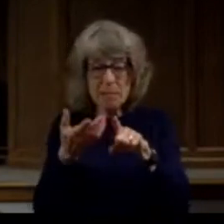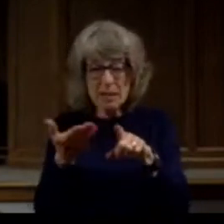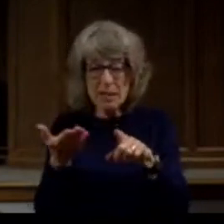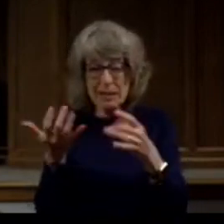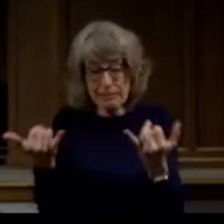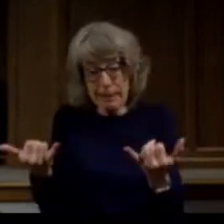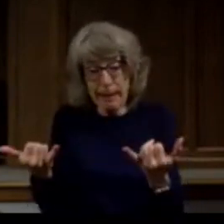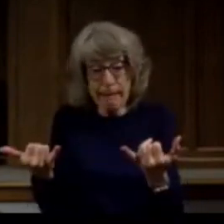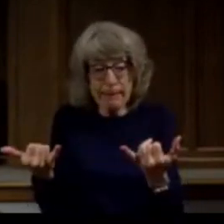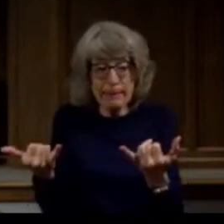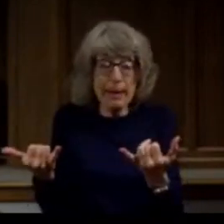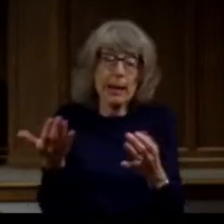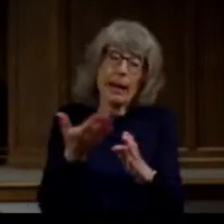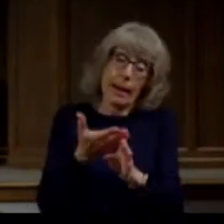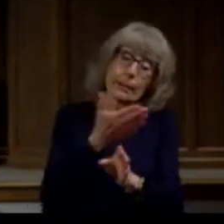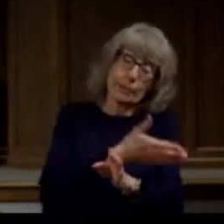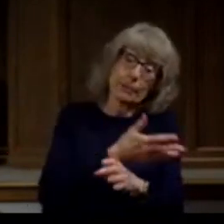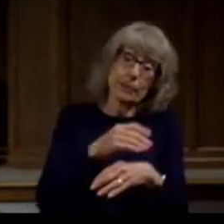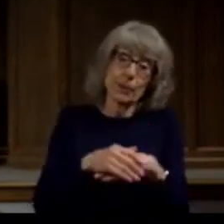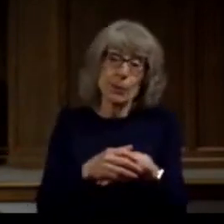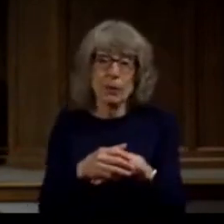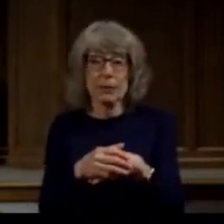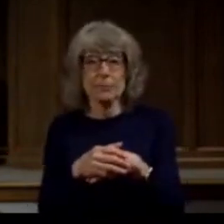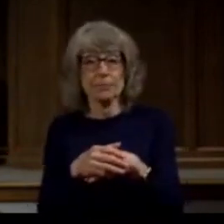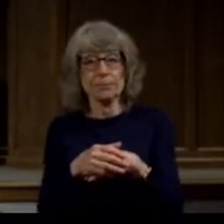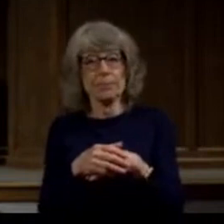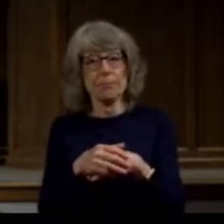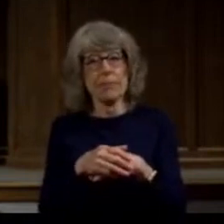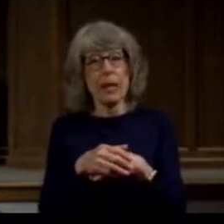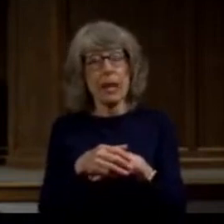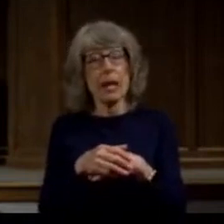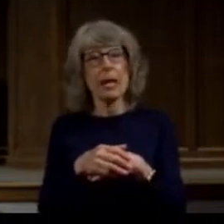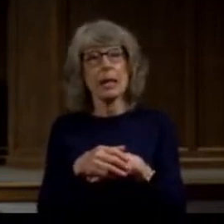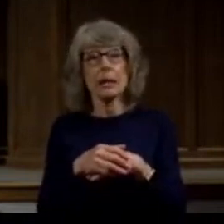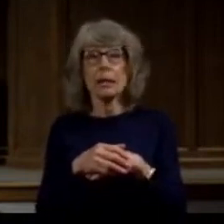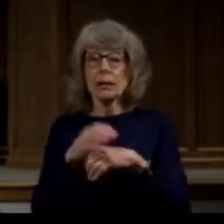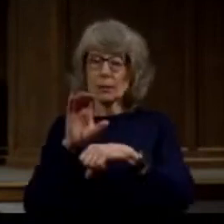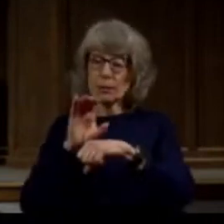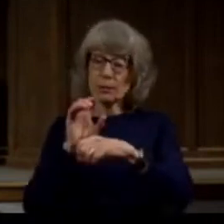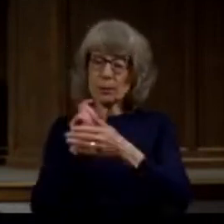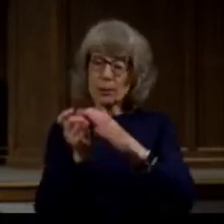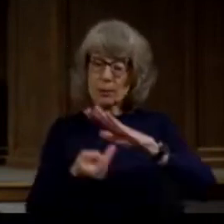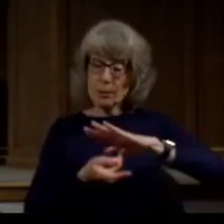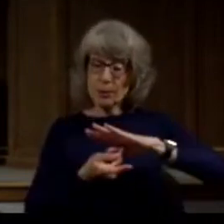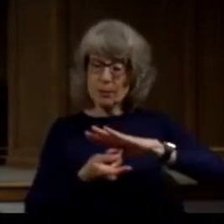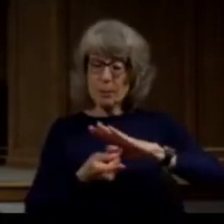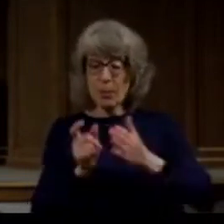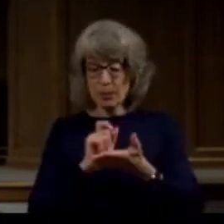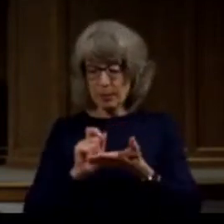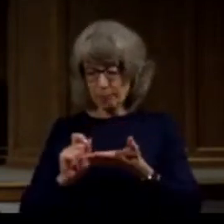one 1 Timothy chapter 6 also looks at the dishonest and difficult people in the midst of the church